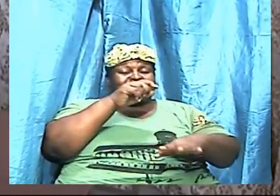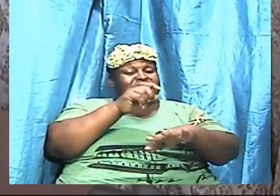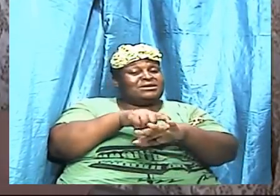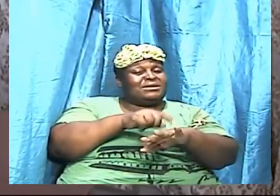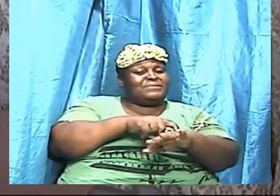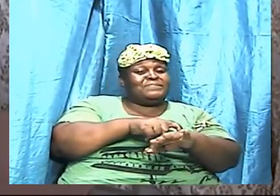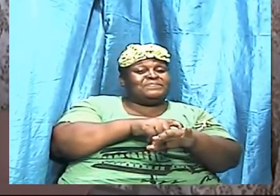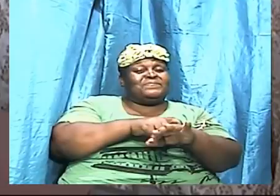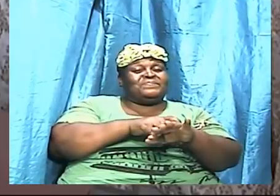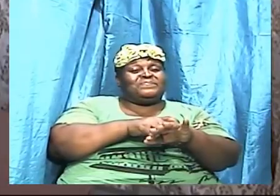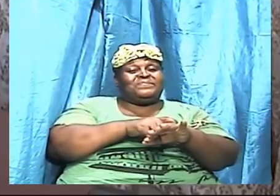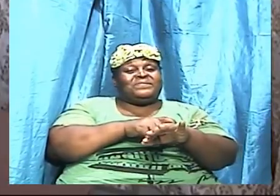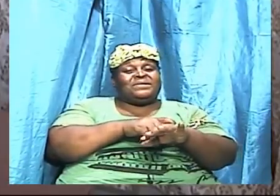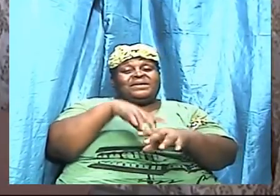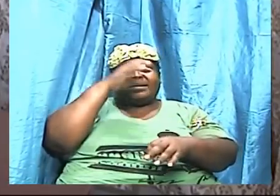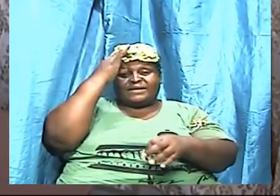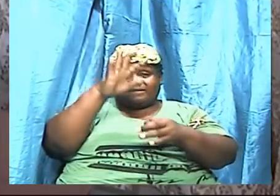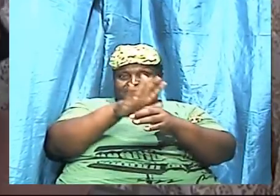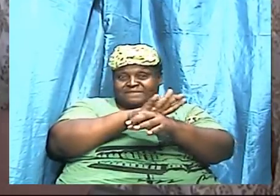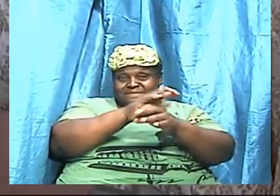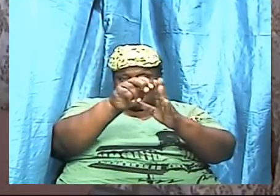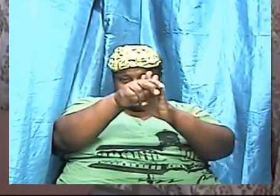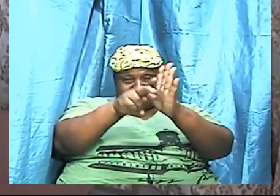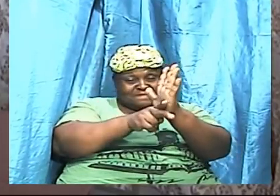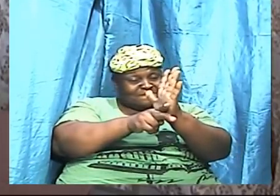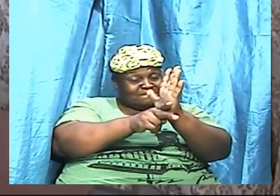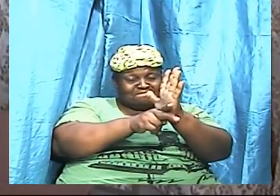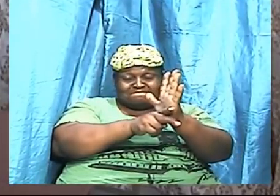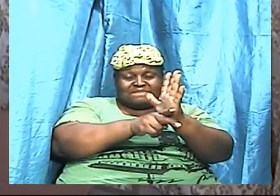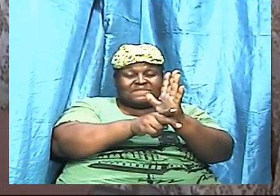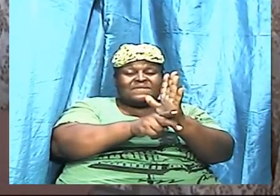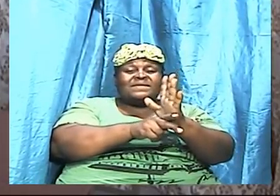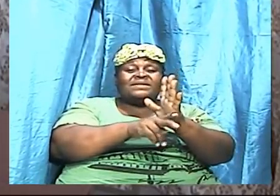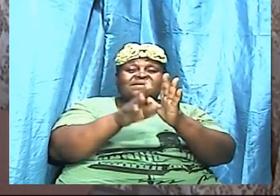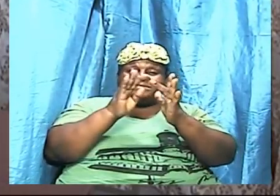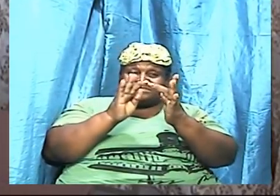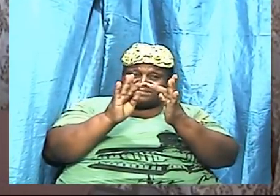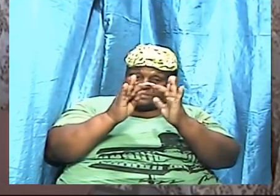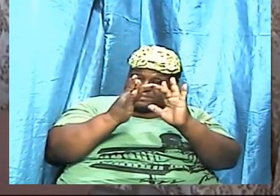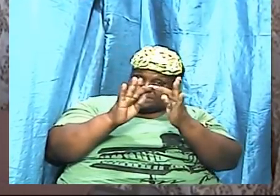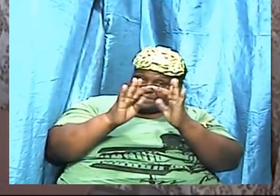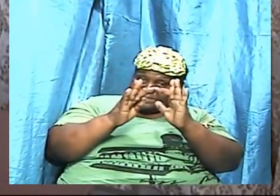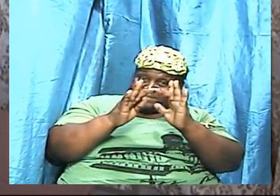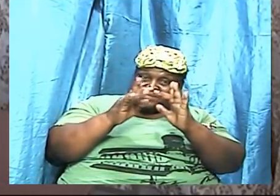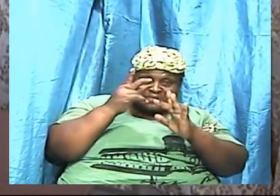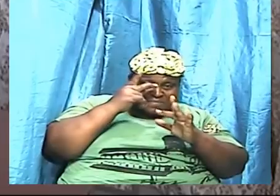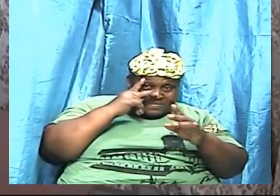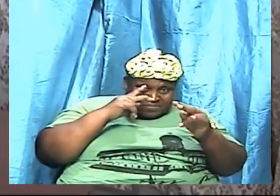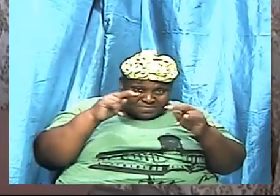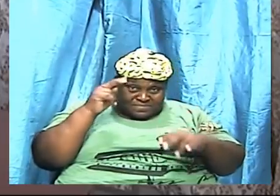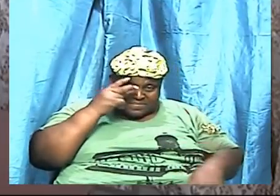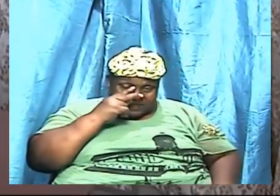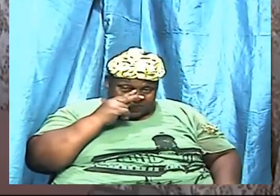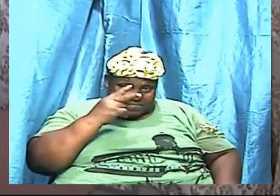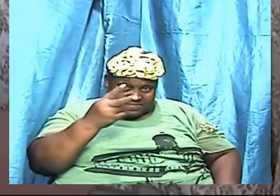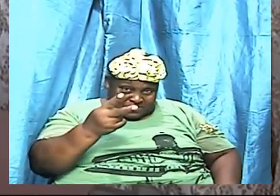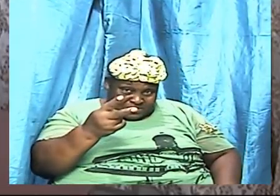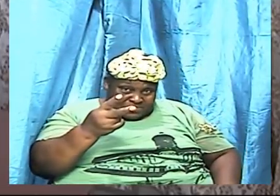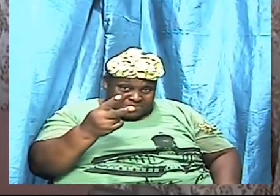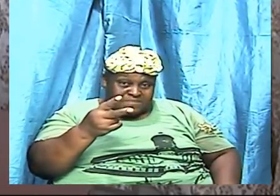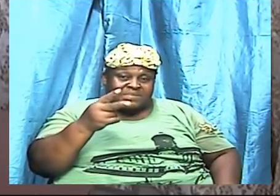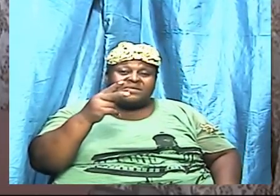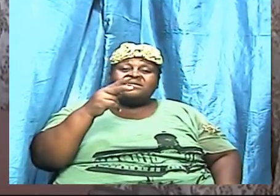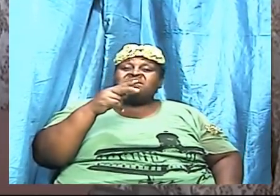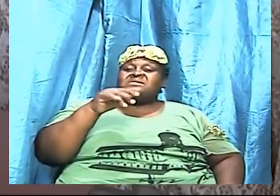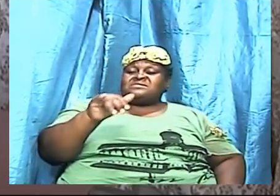the faithfulness, your faithfulness in tuning in to these Wednesday